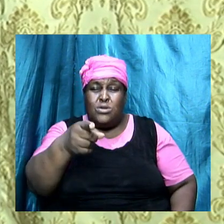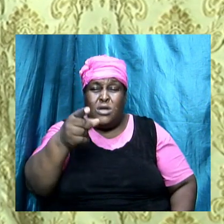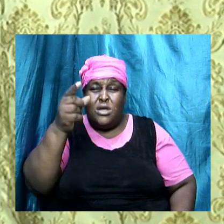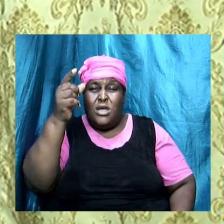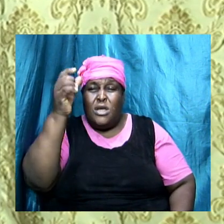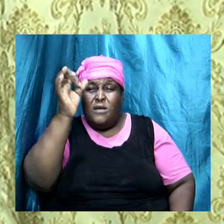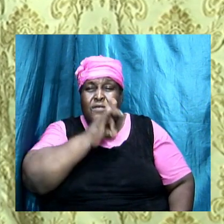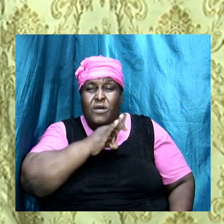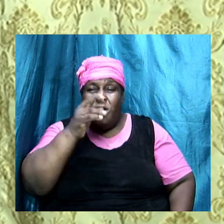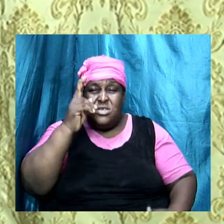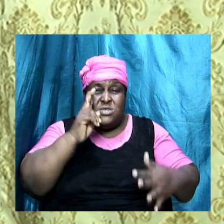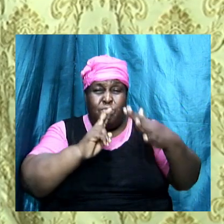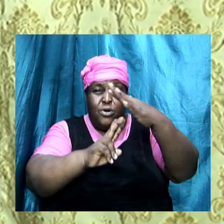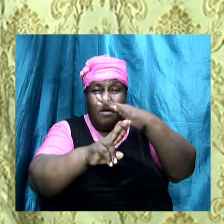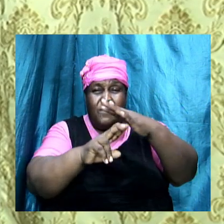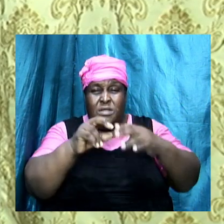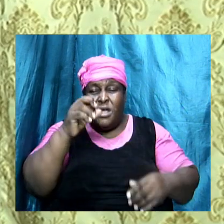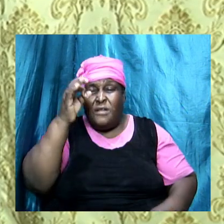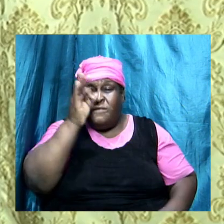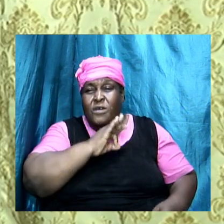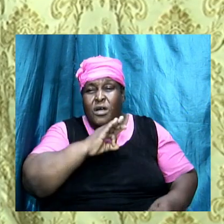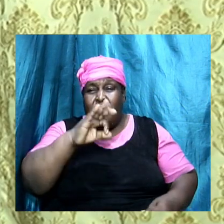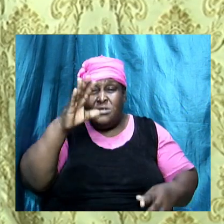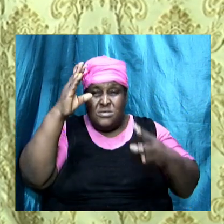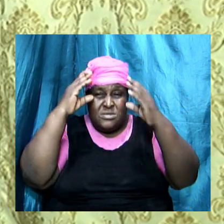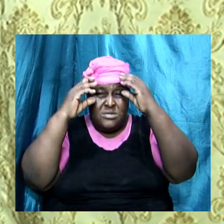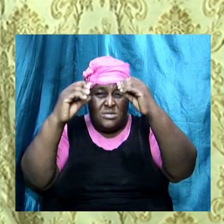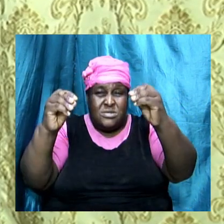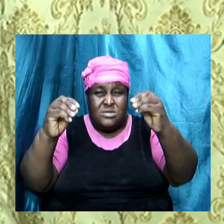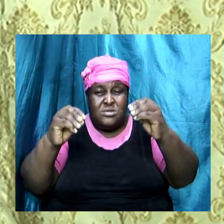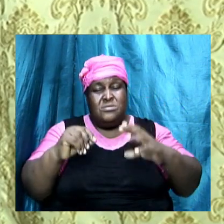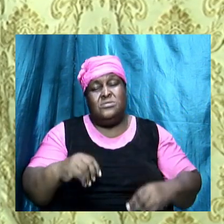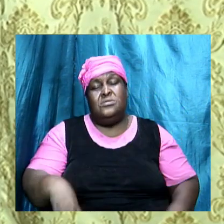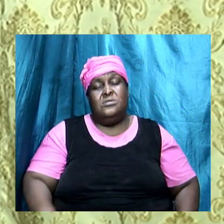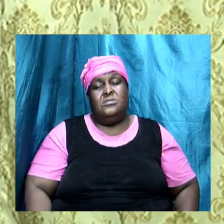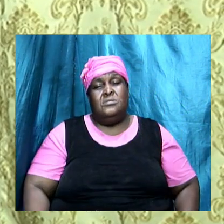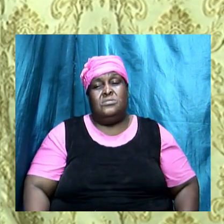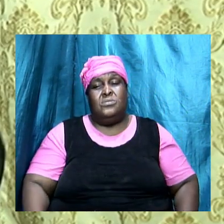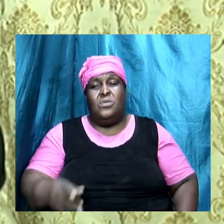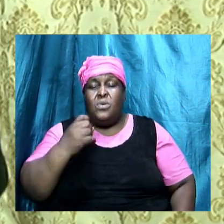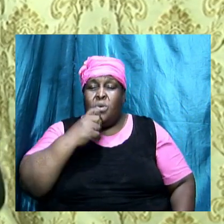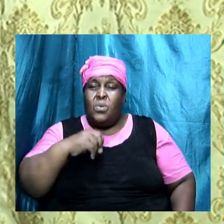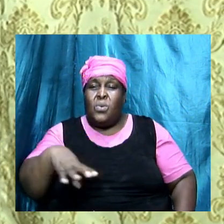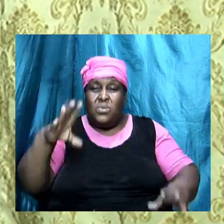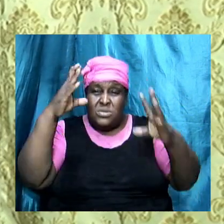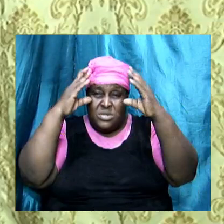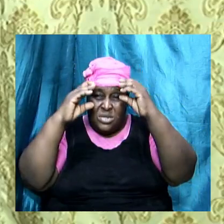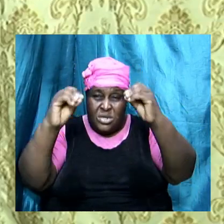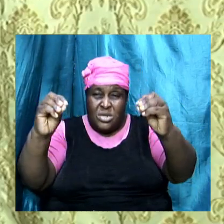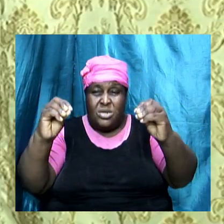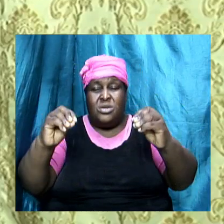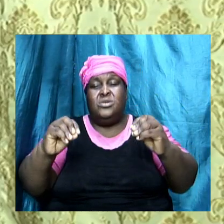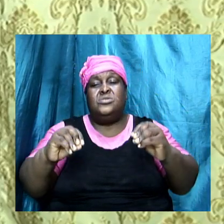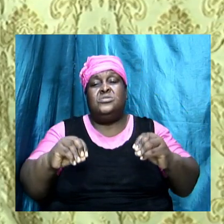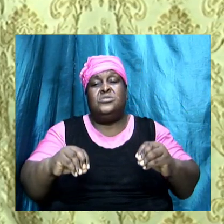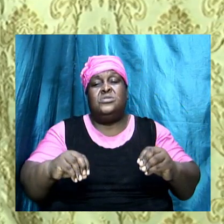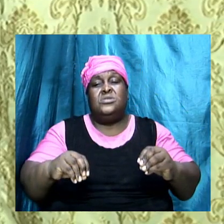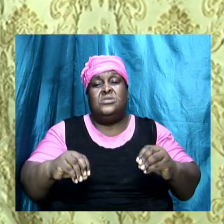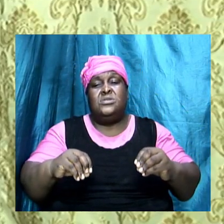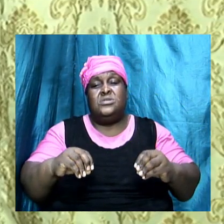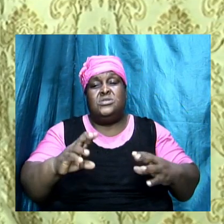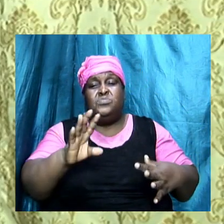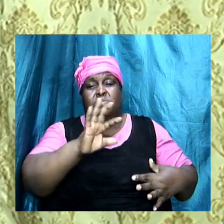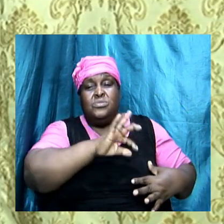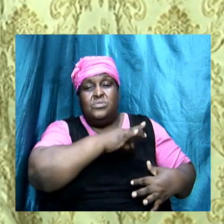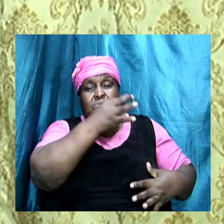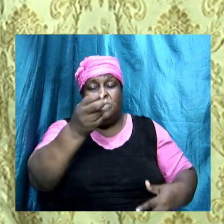false teachers who are teaching the doctrine of Jezebel and telling them that look here what is wrong is right and what is right is wrong